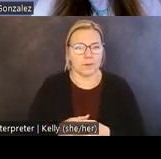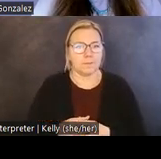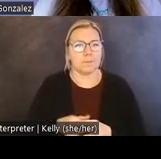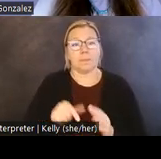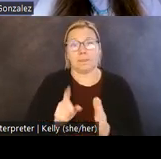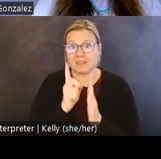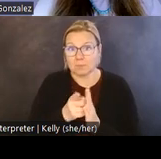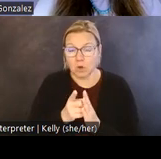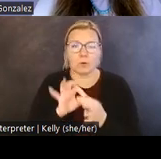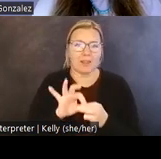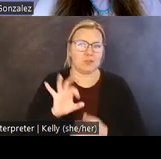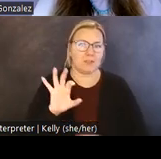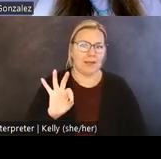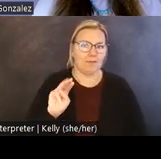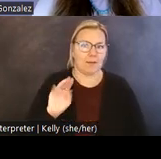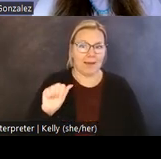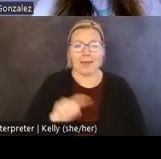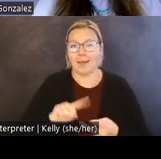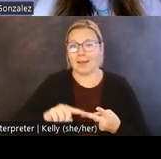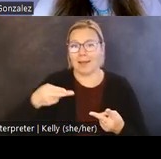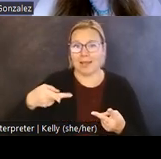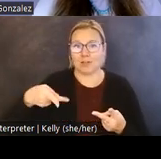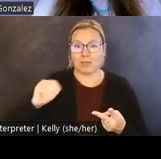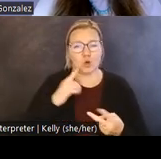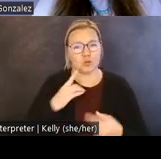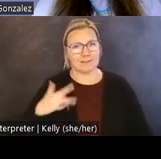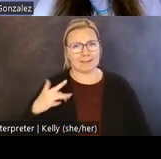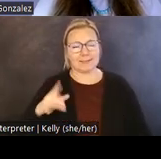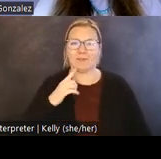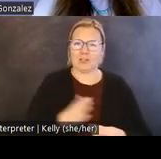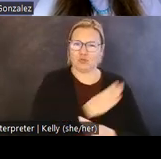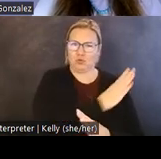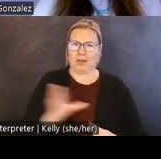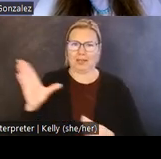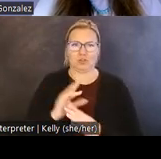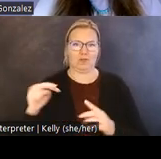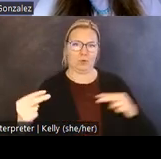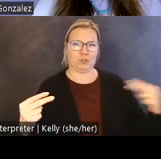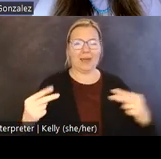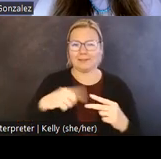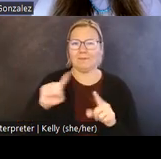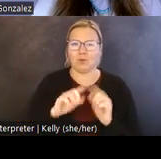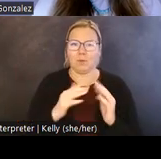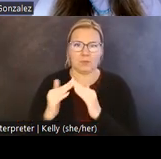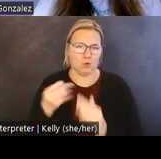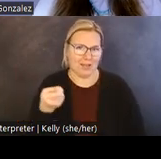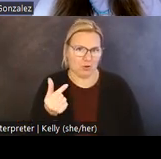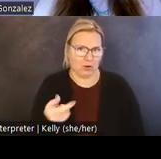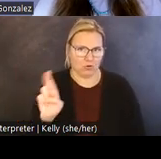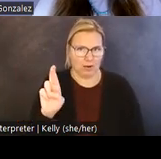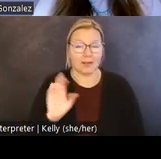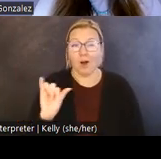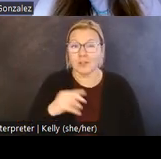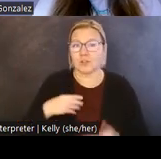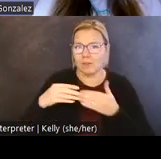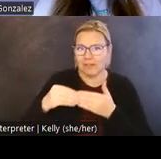requires FMIA and the HPO's sensitivity to the range of perspectives within community at Grand Ronde, as well as our flexibility